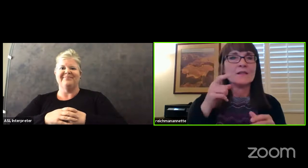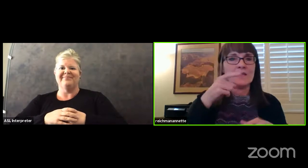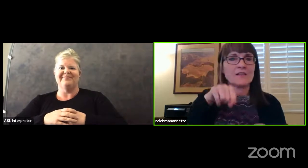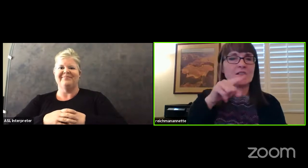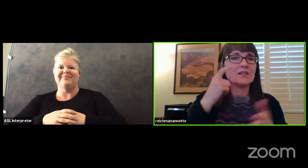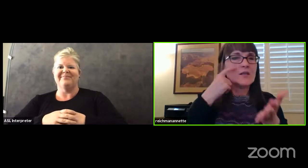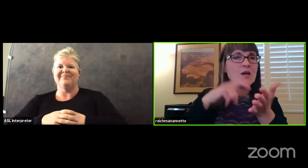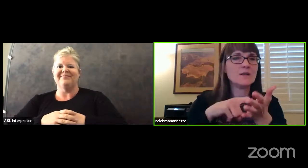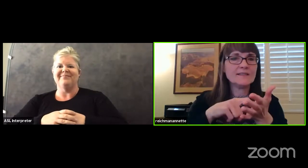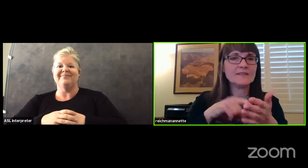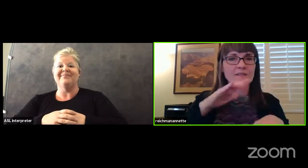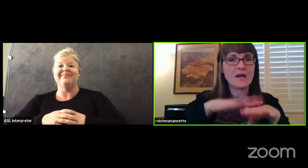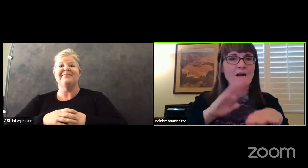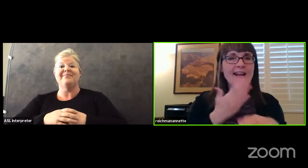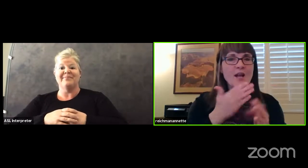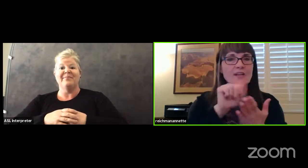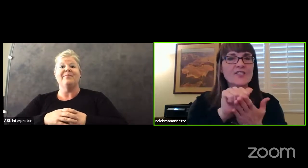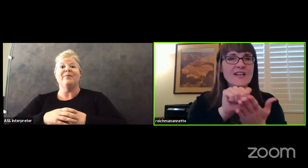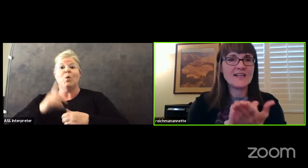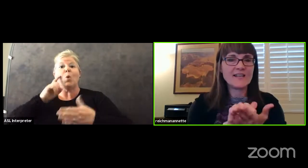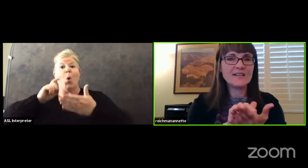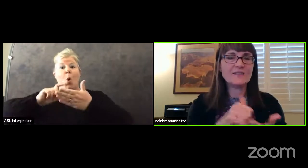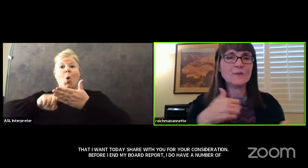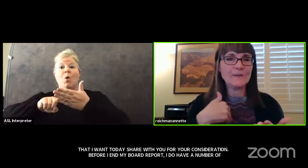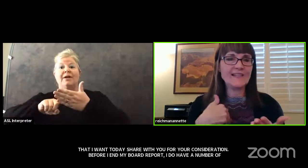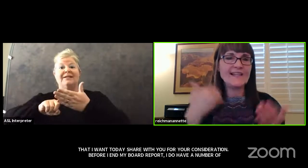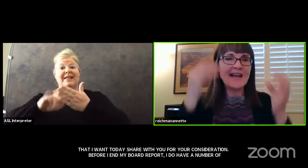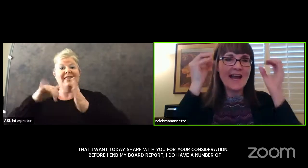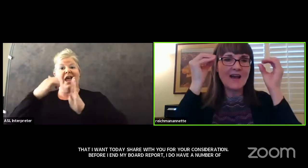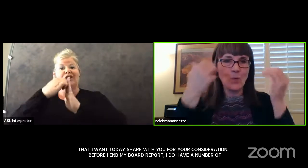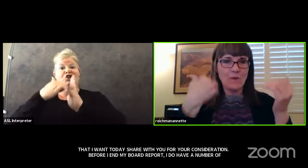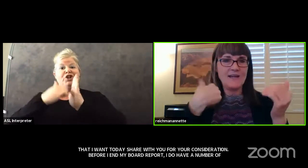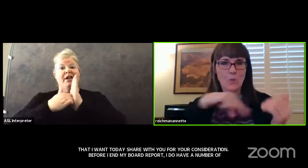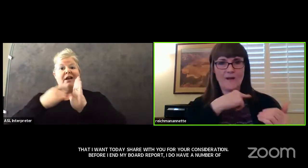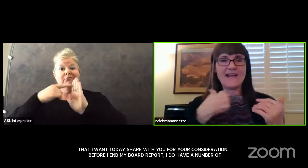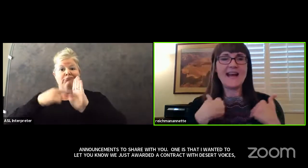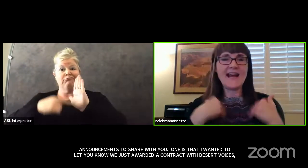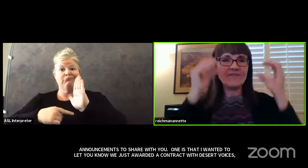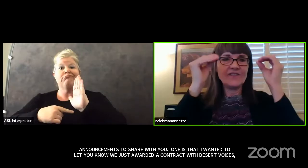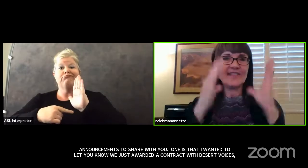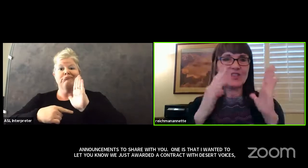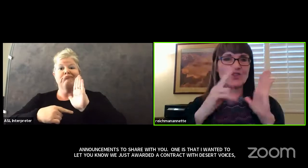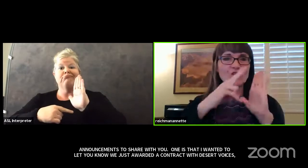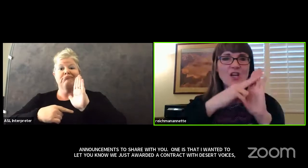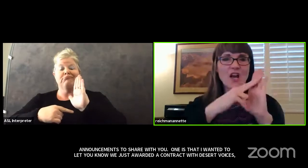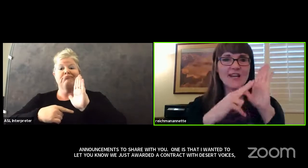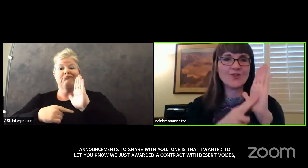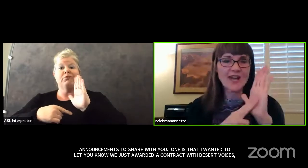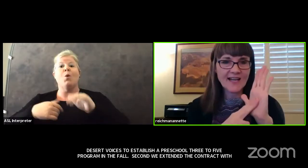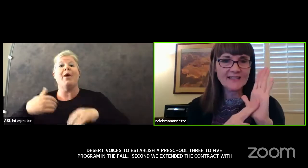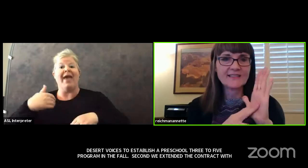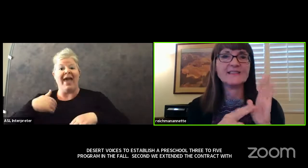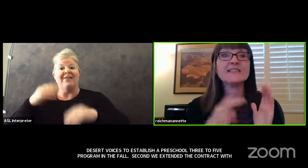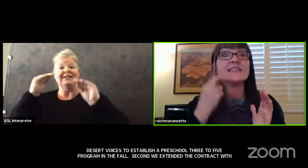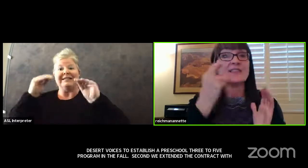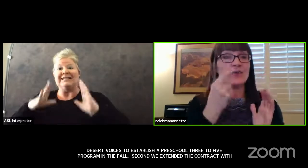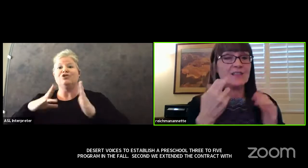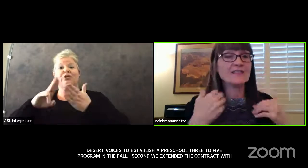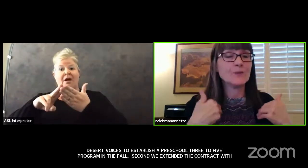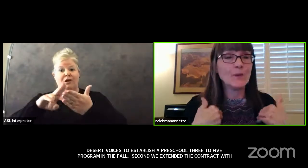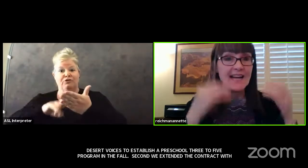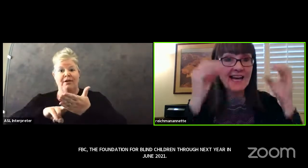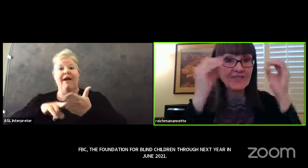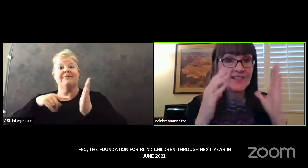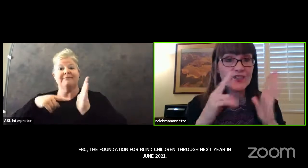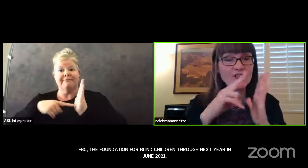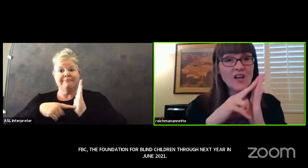You'll notice on our agenda, we have teacher contracts. The